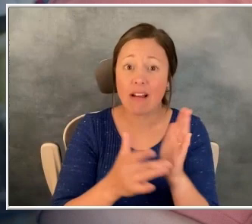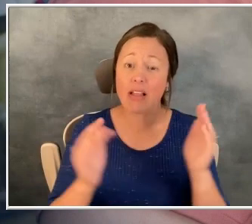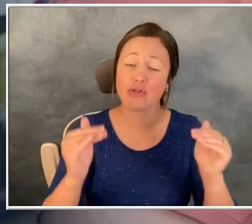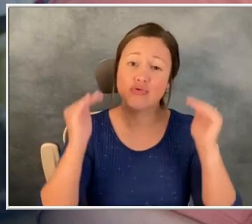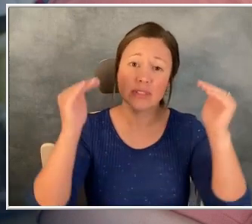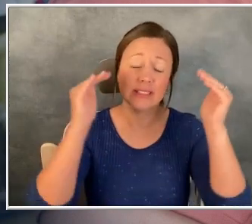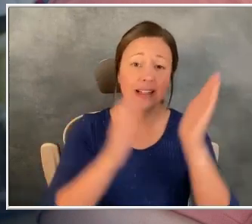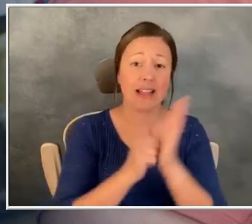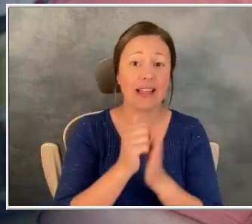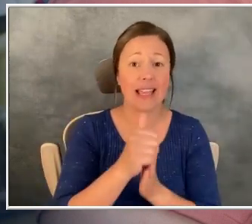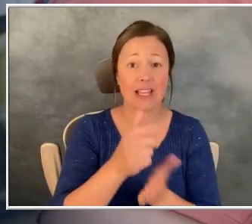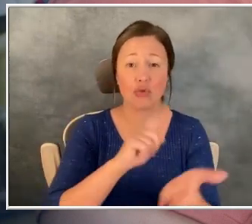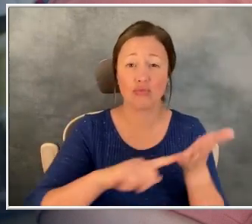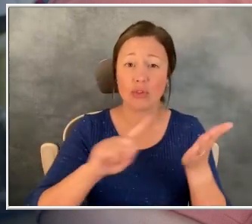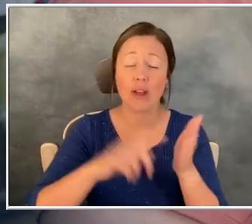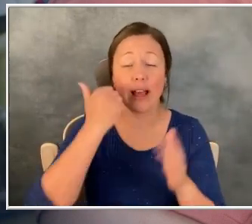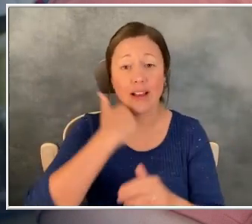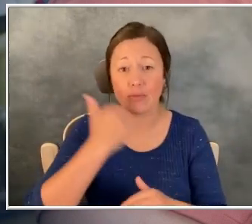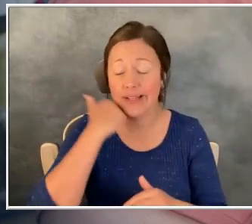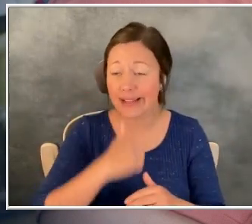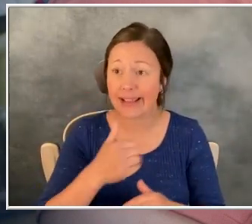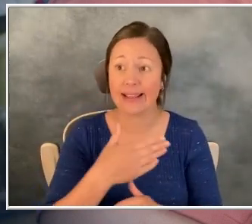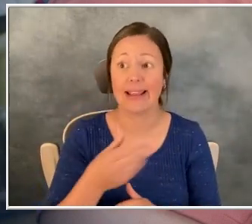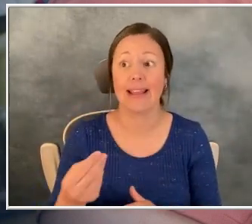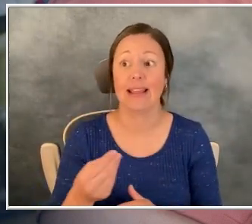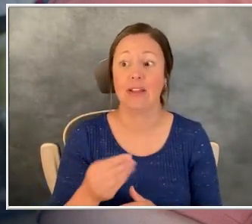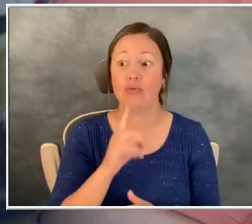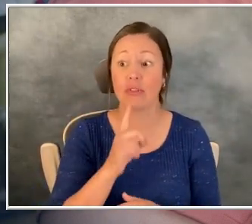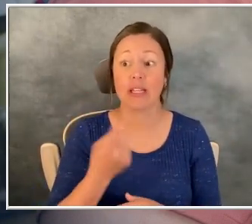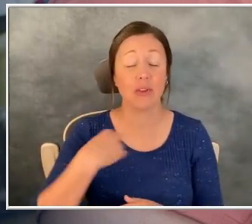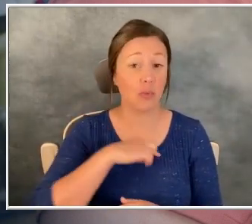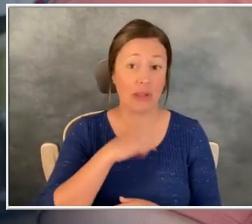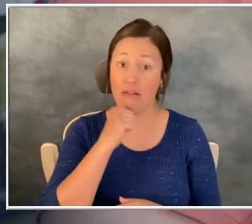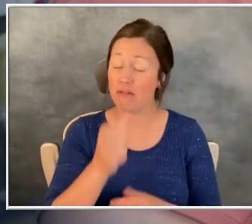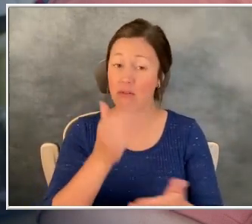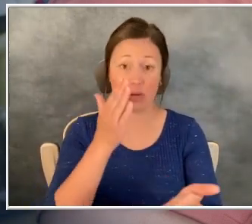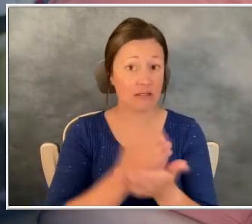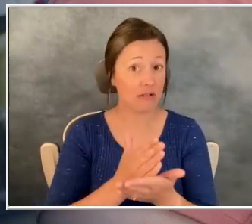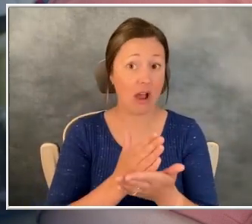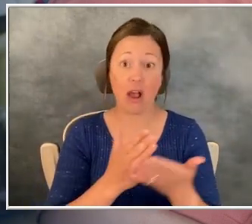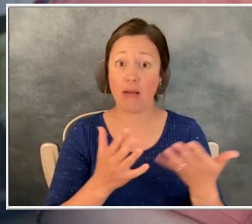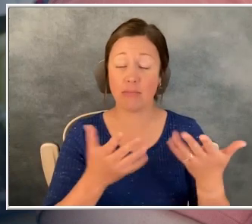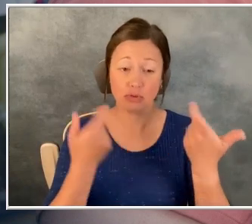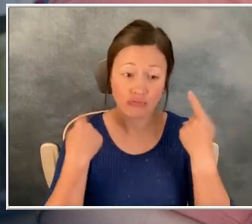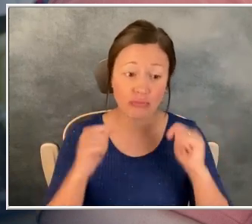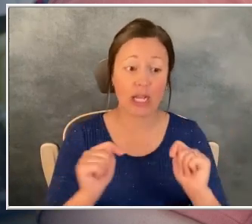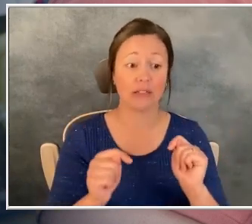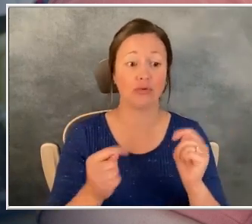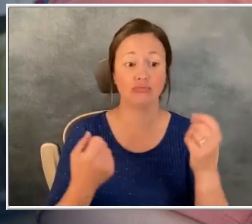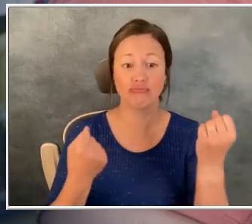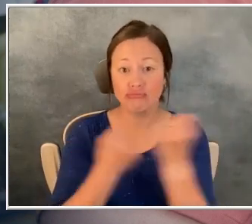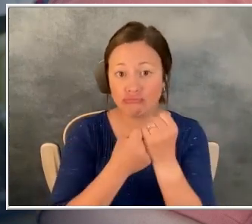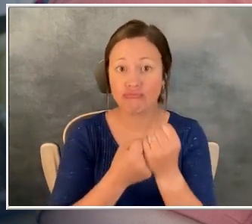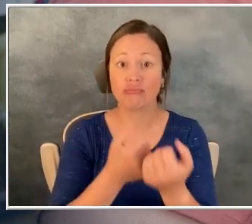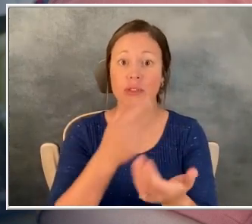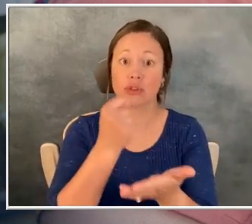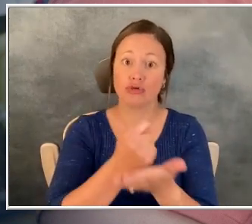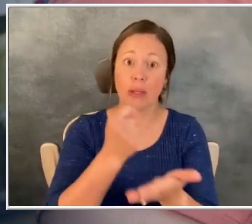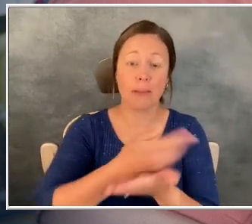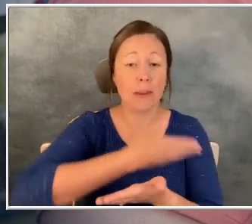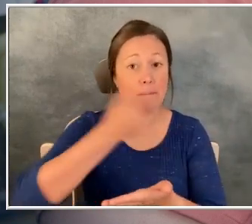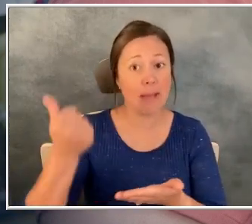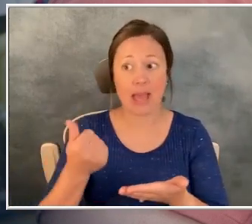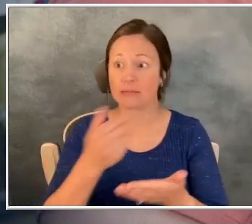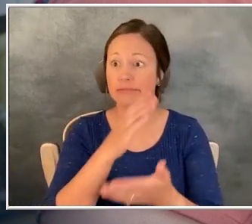research every single day and we are not going to stop fighting to get our patients the best treatment and the best care that we can.